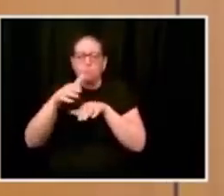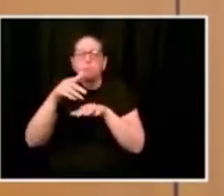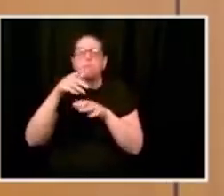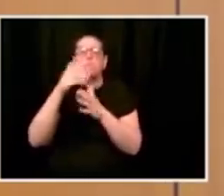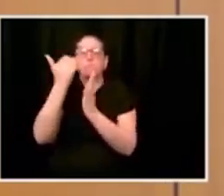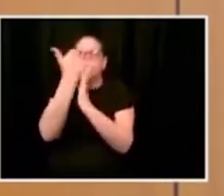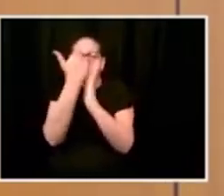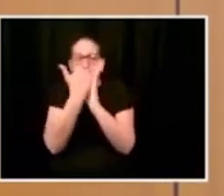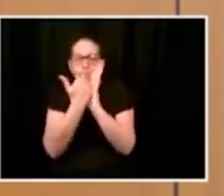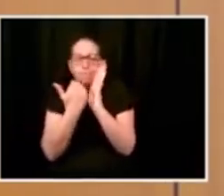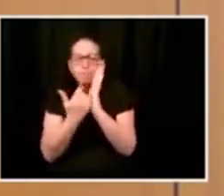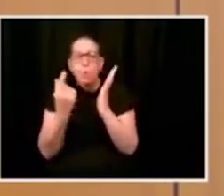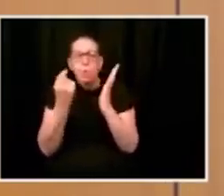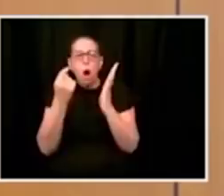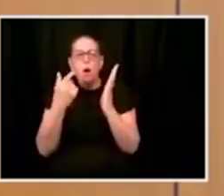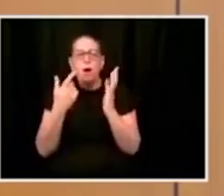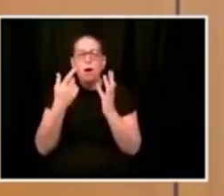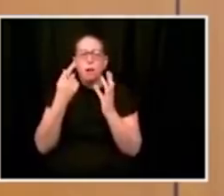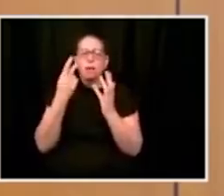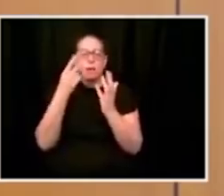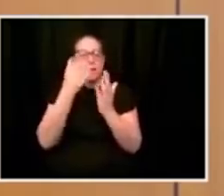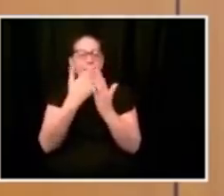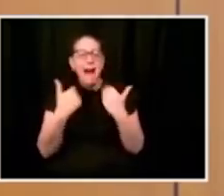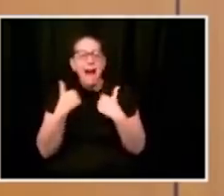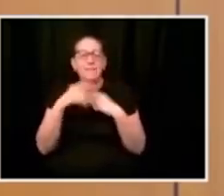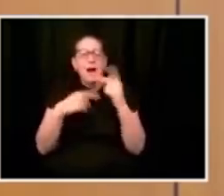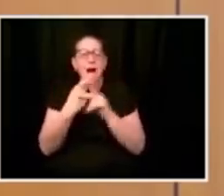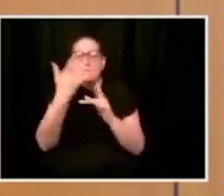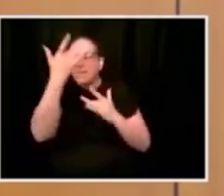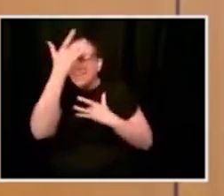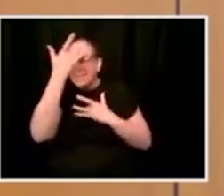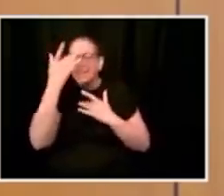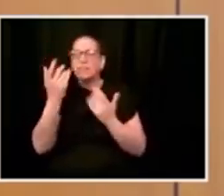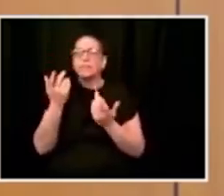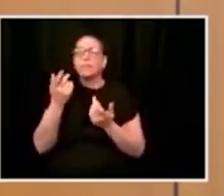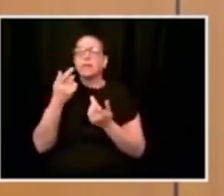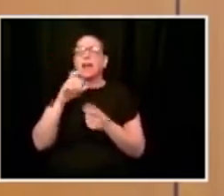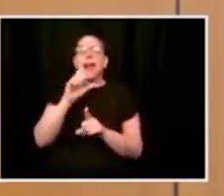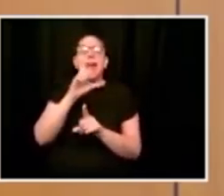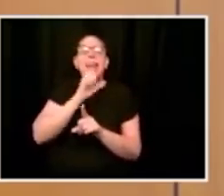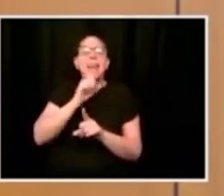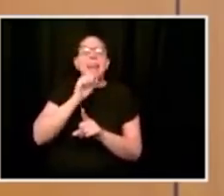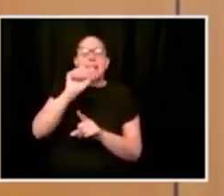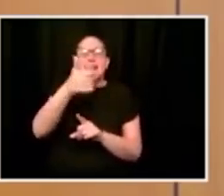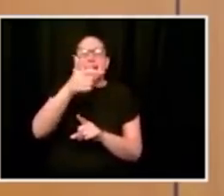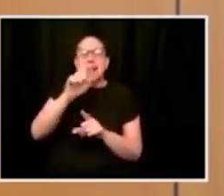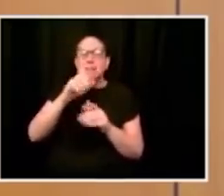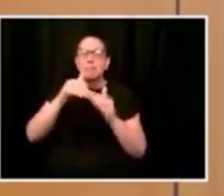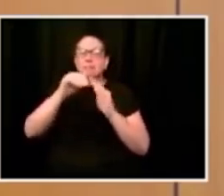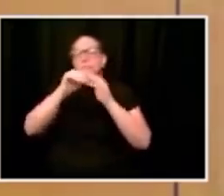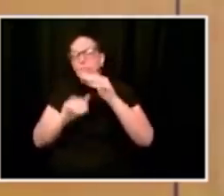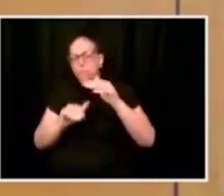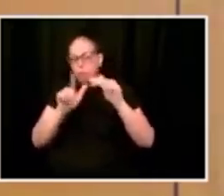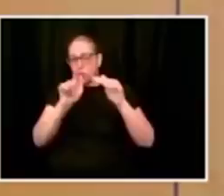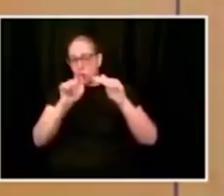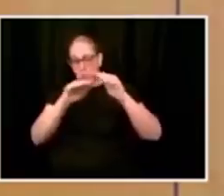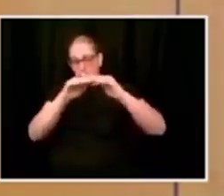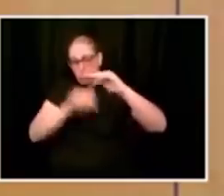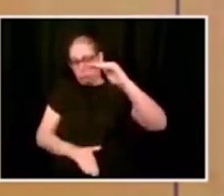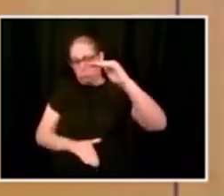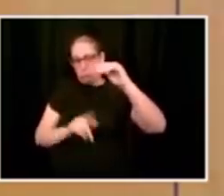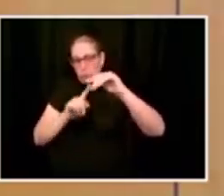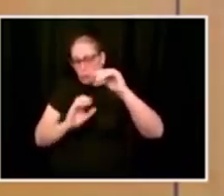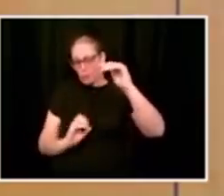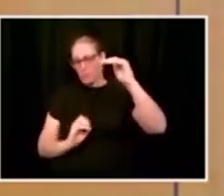far, the majority of children have fallen within like the five to nine year range. So we have certainly